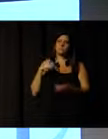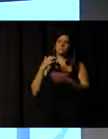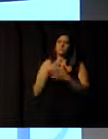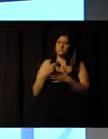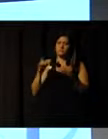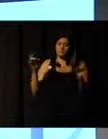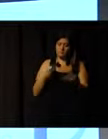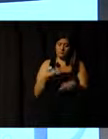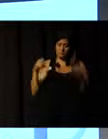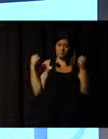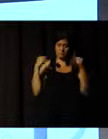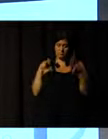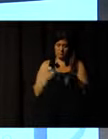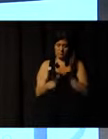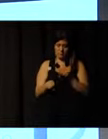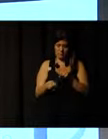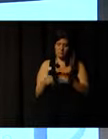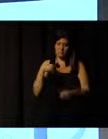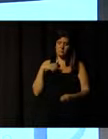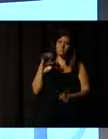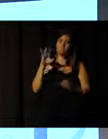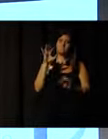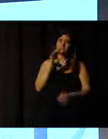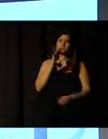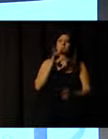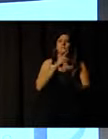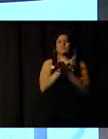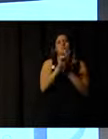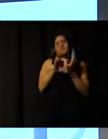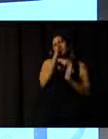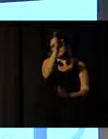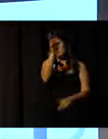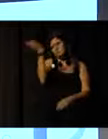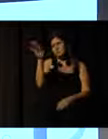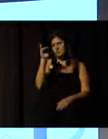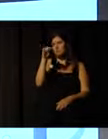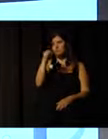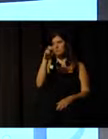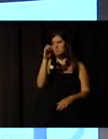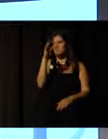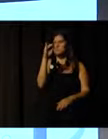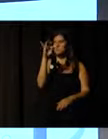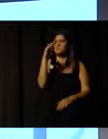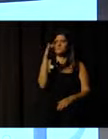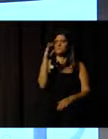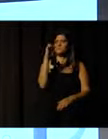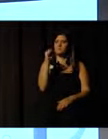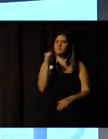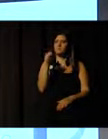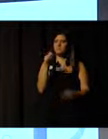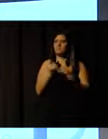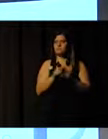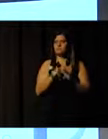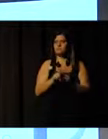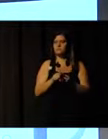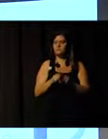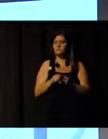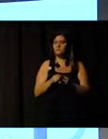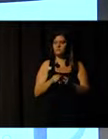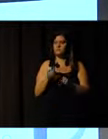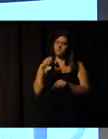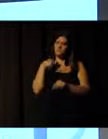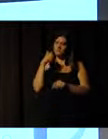graduating from physical education and through several activities and